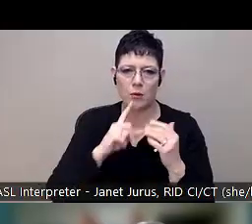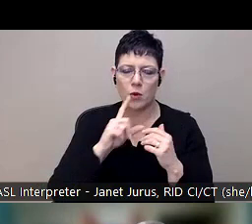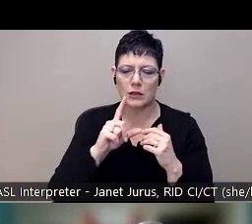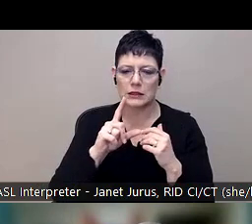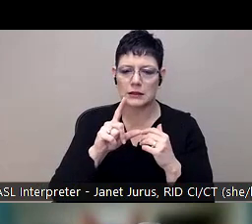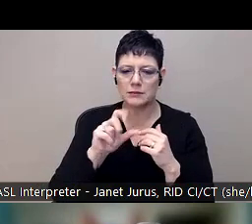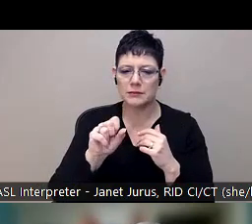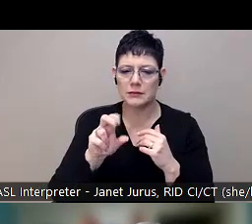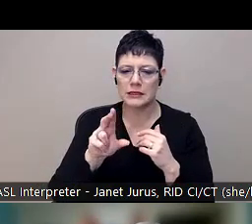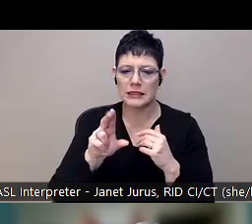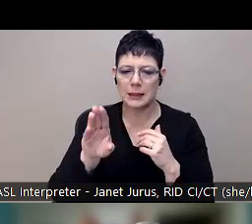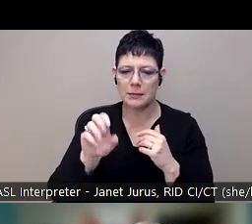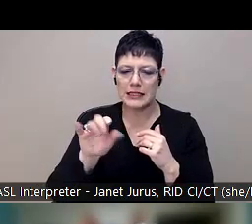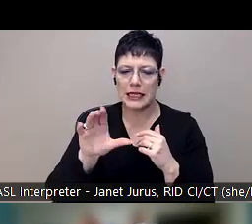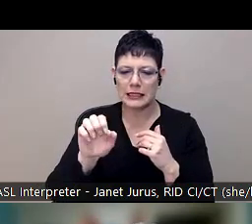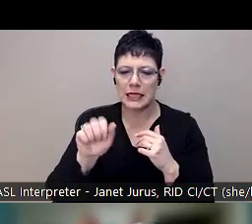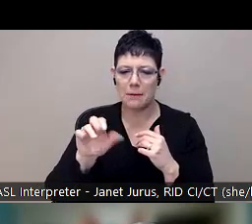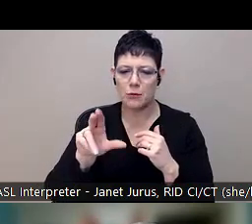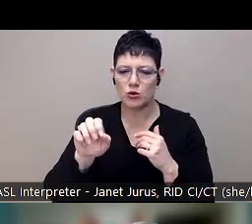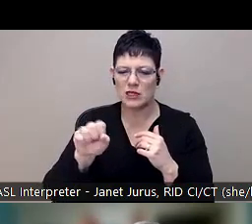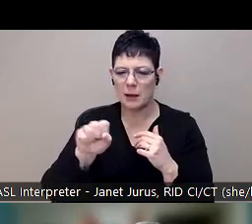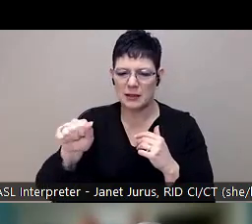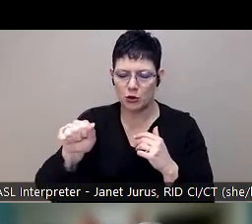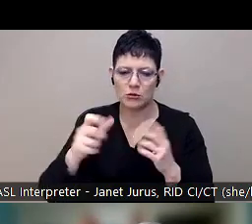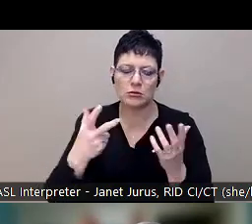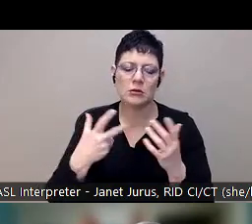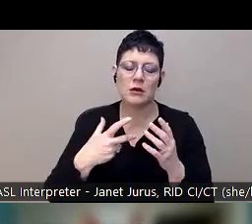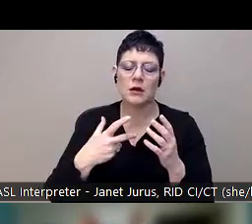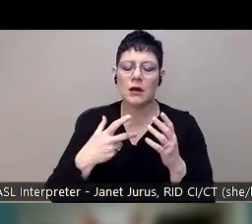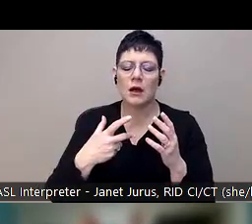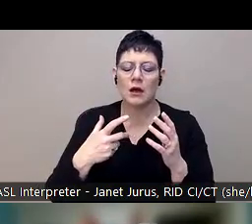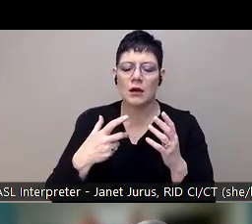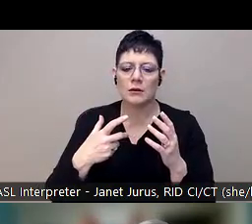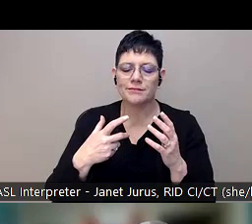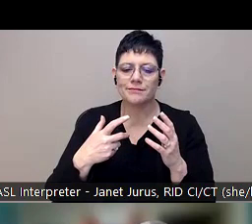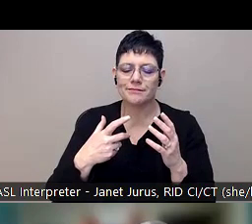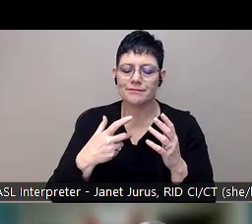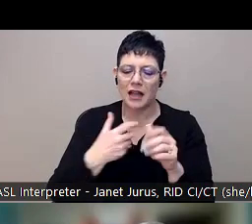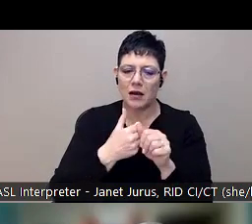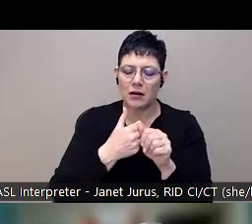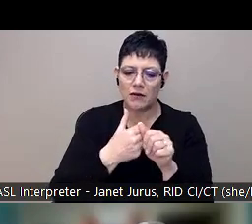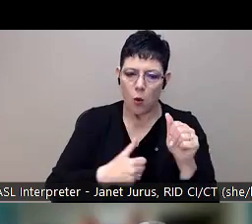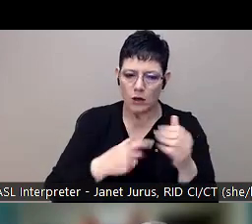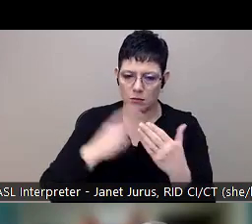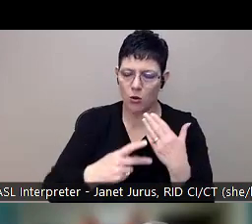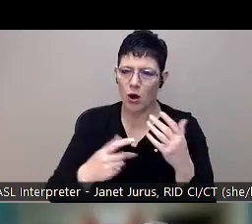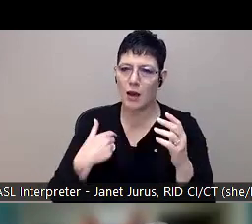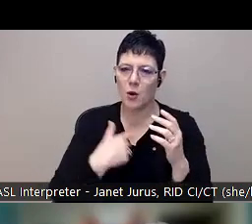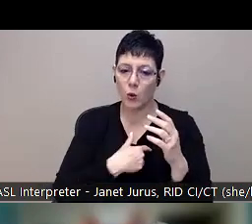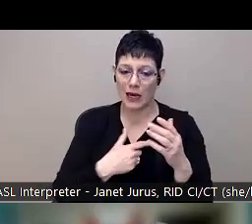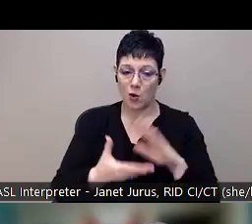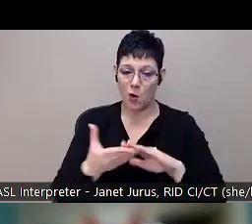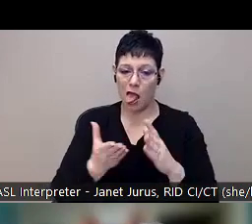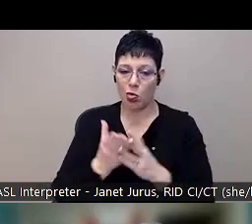to run, um, during COVID because we were able to meet remotely. Uh, when students were online and before